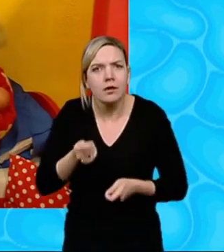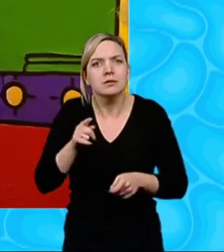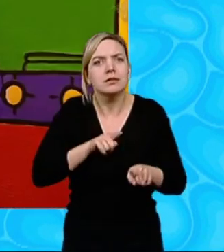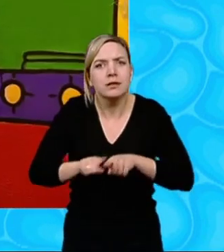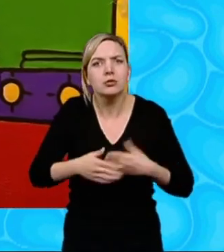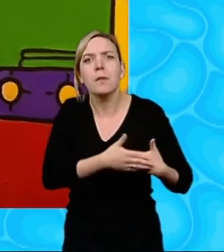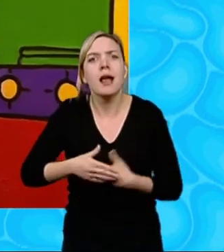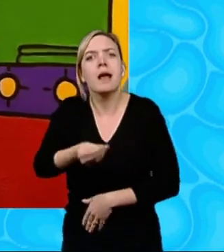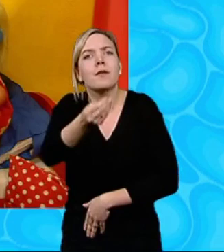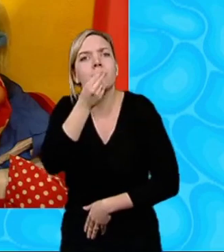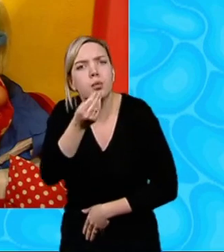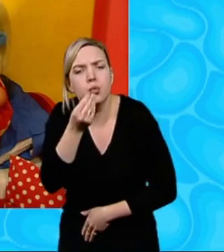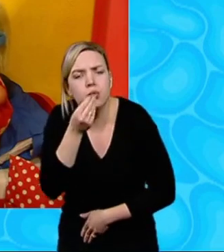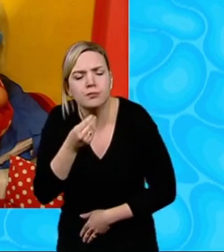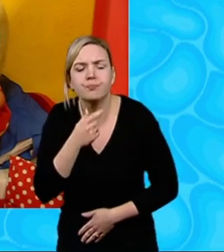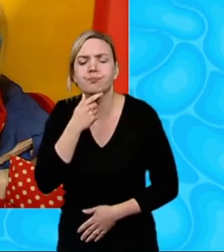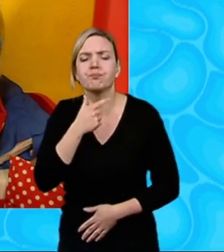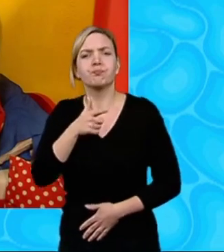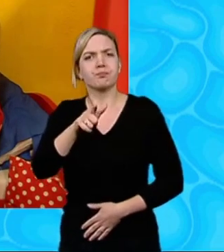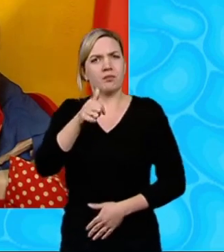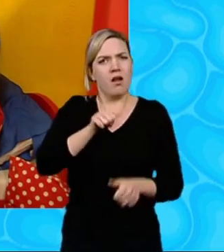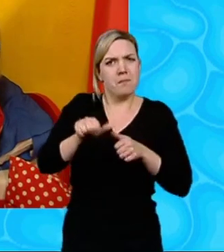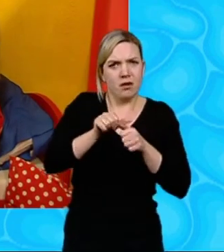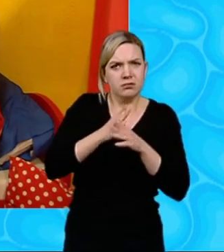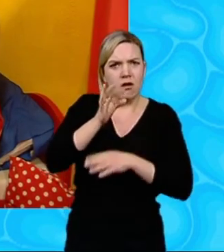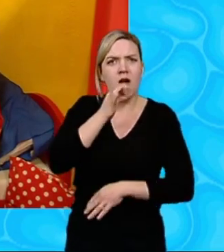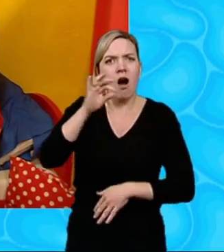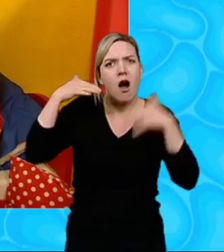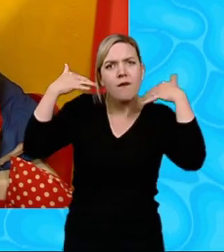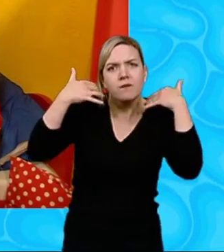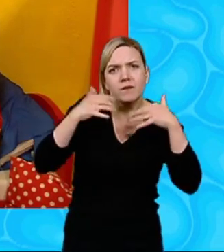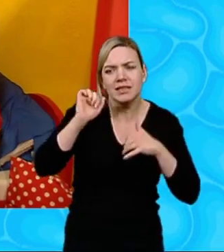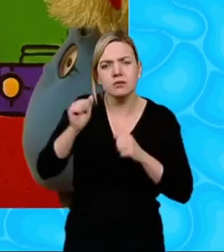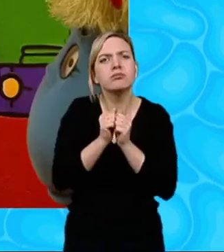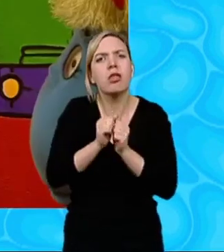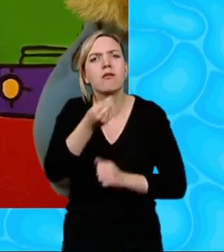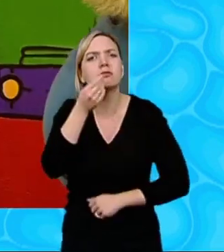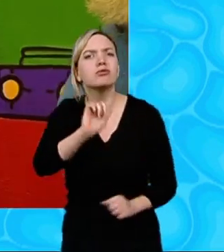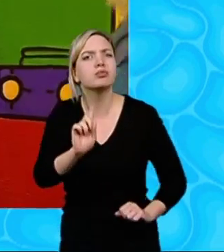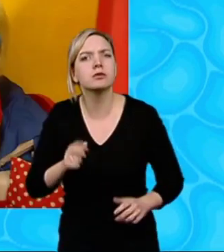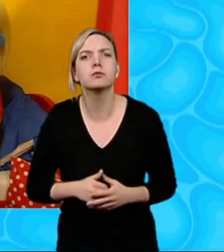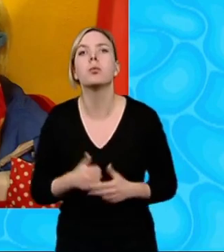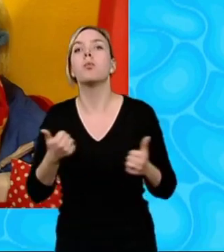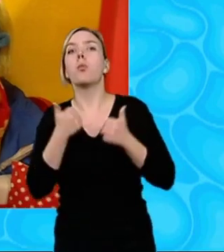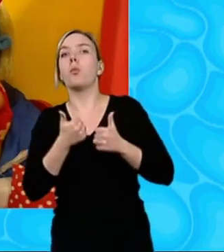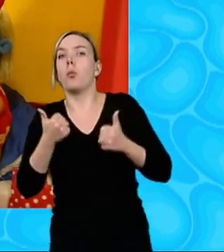food I'll tell you what Go and ask Fizz What baby food Her brother's going to eat OK, then